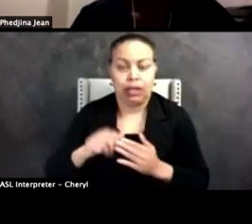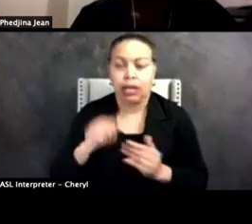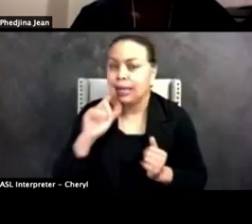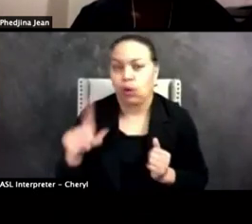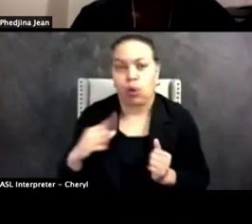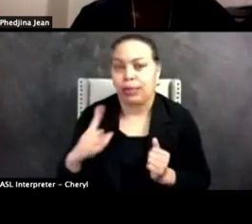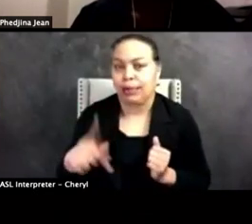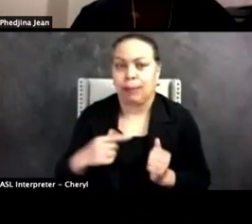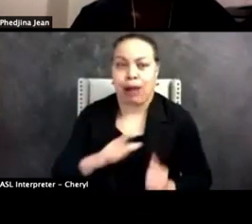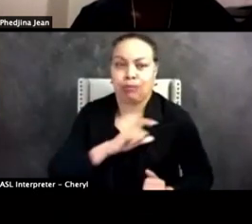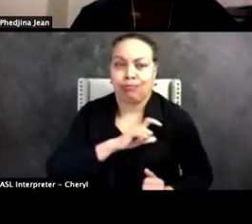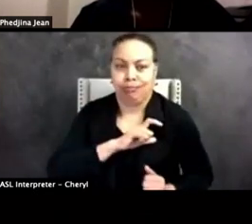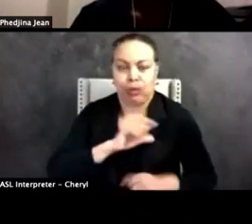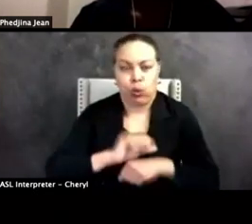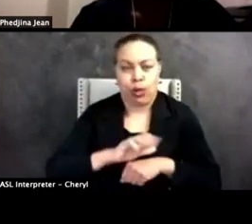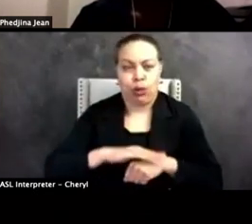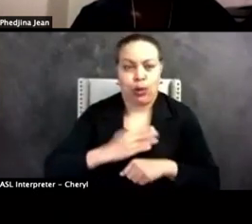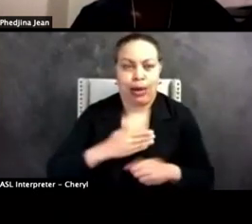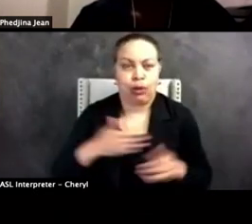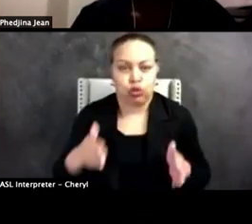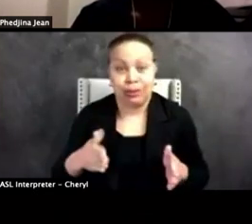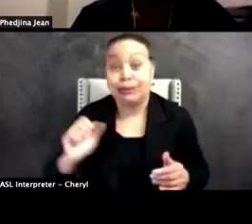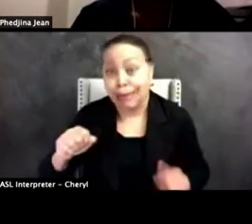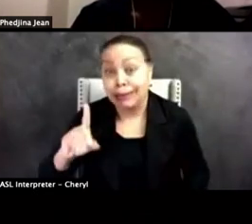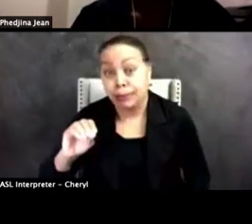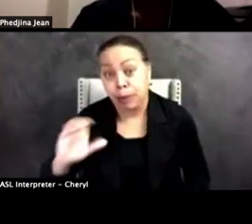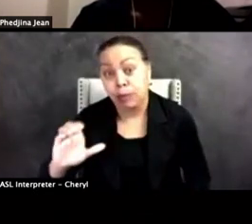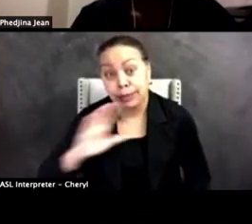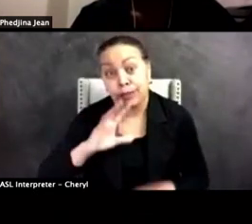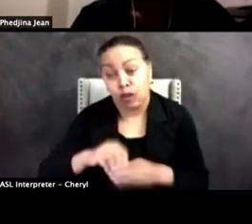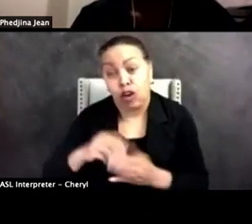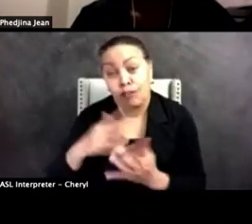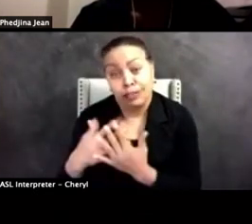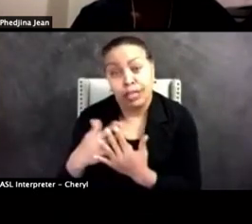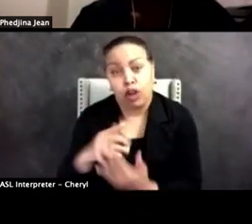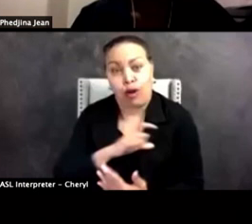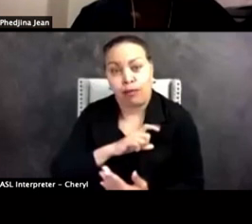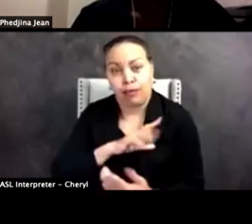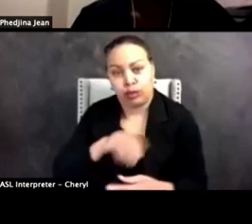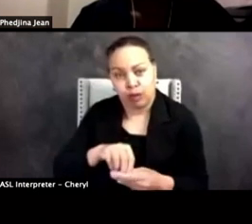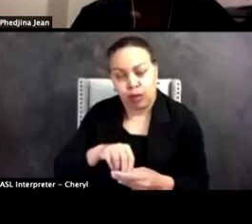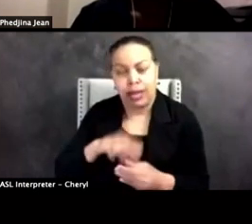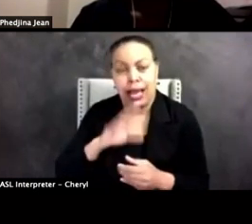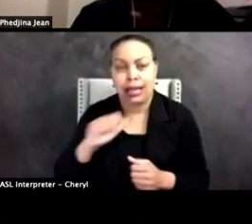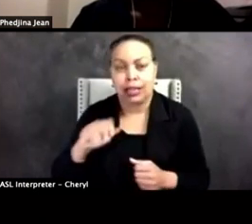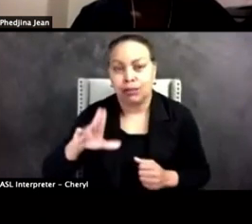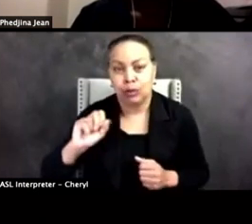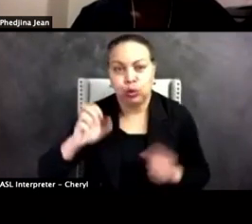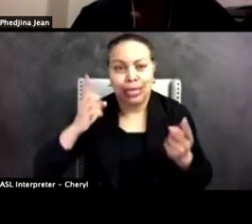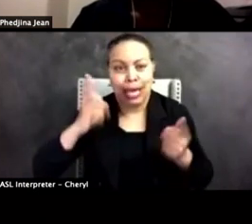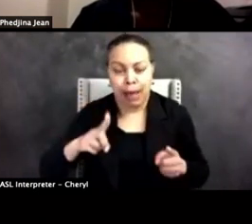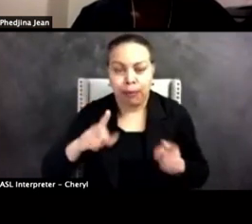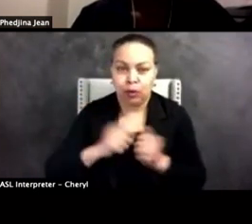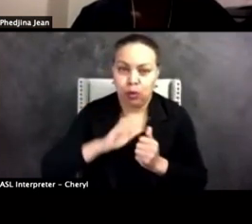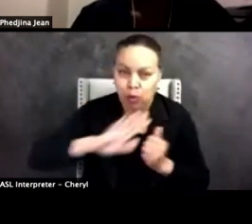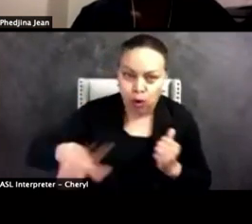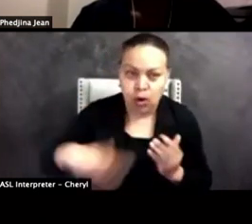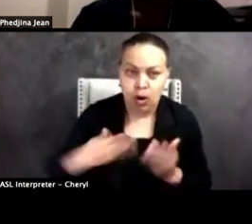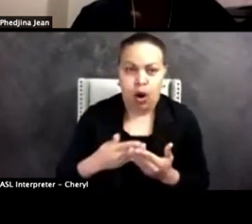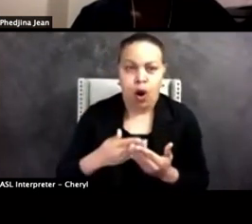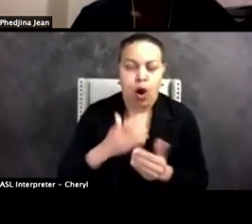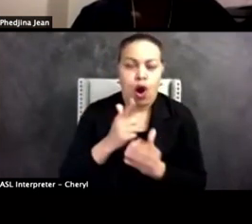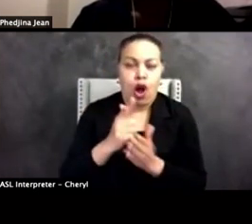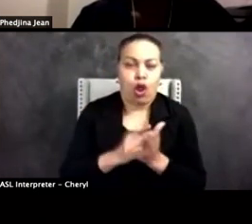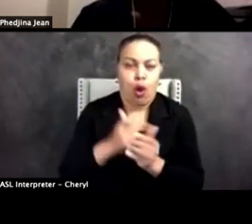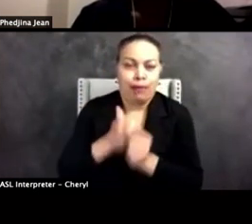that are policing on our streets. It is about the Department of Corrections. It is about the abuses across law enforcement. So I have